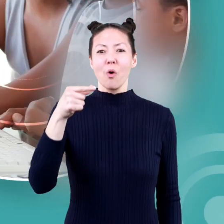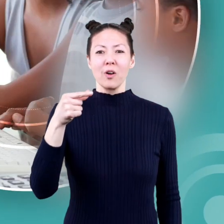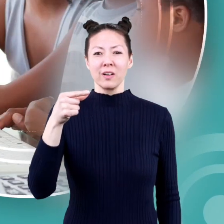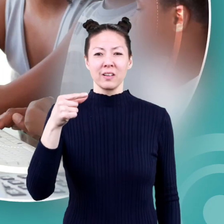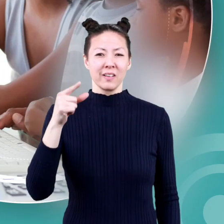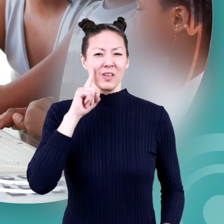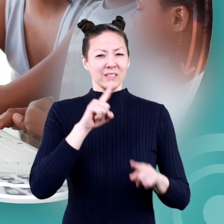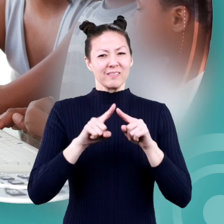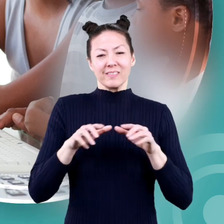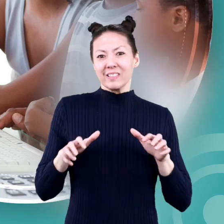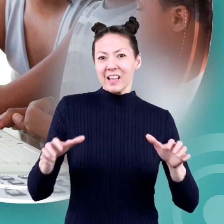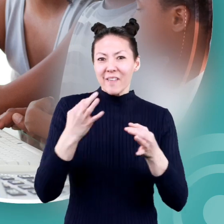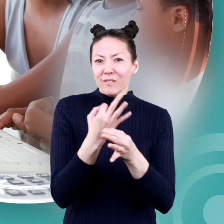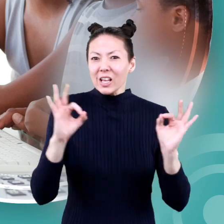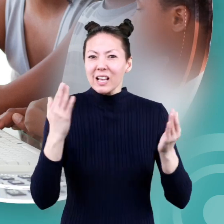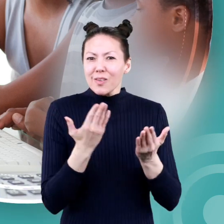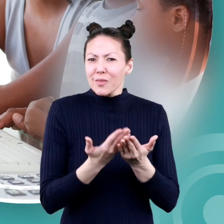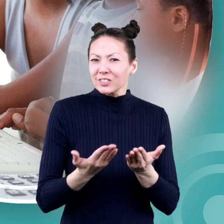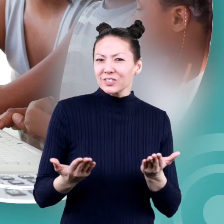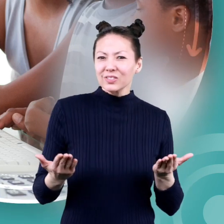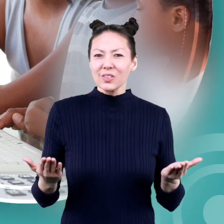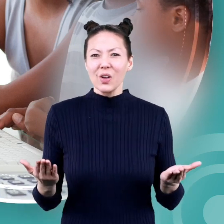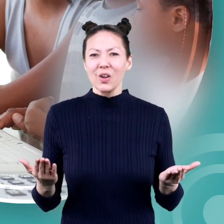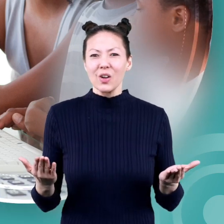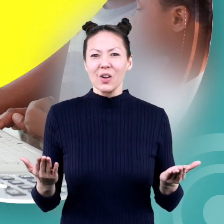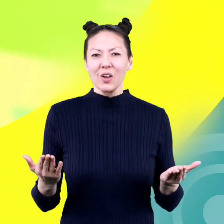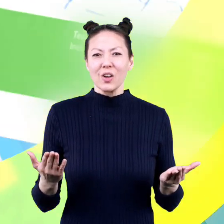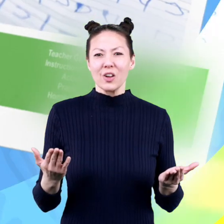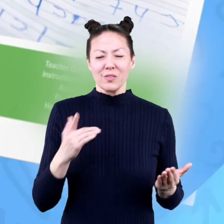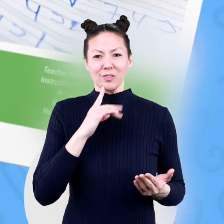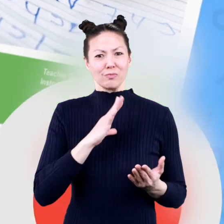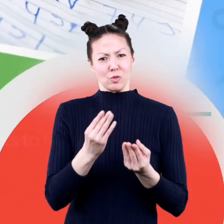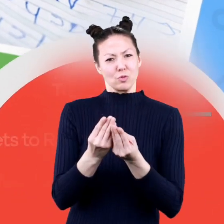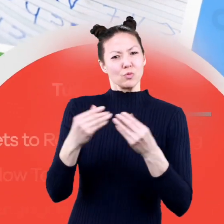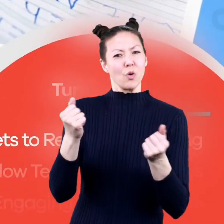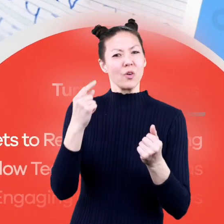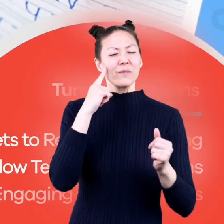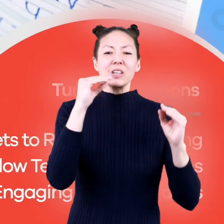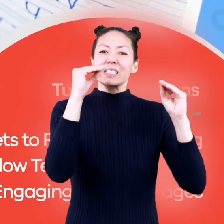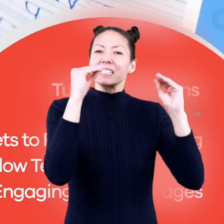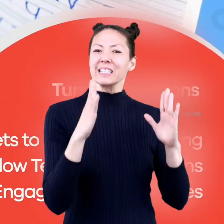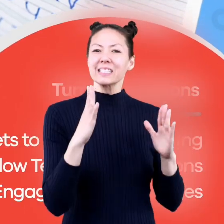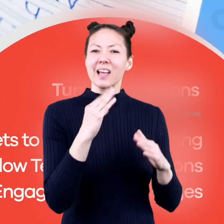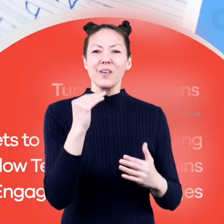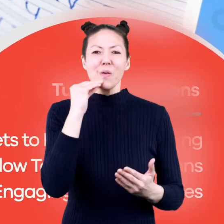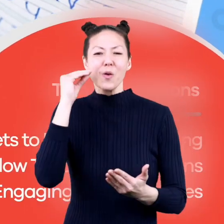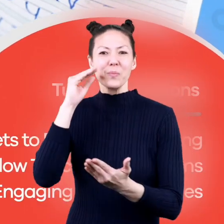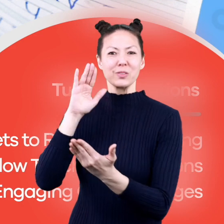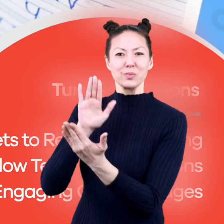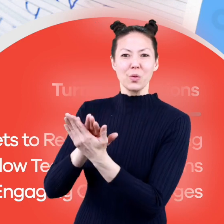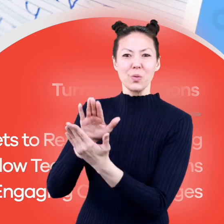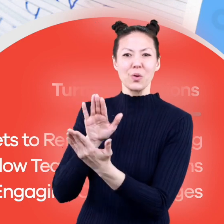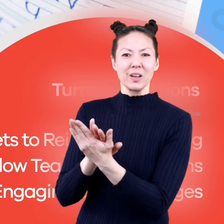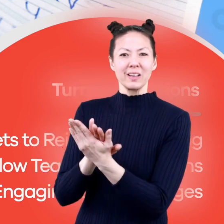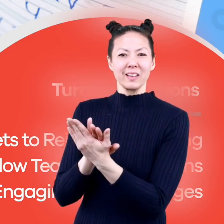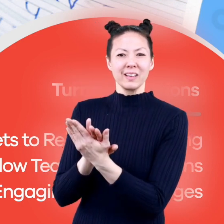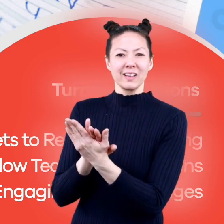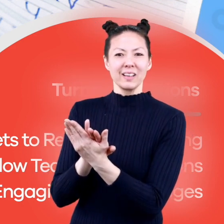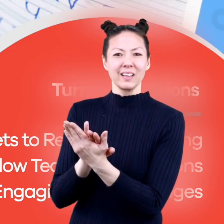us at LearnBright.org for thousands of free resources and turnkey solutions for teachers and